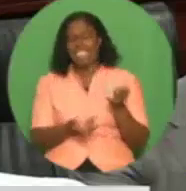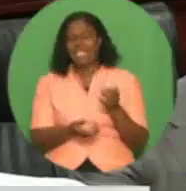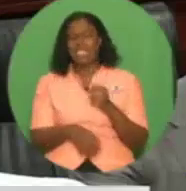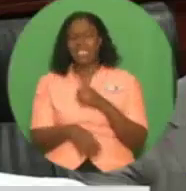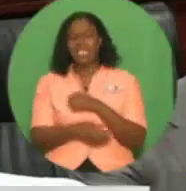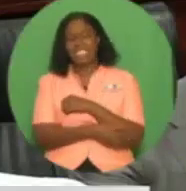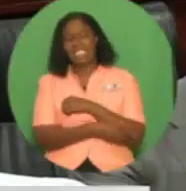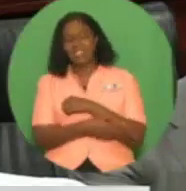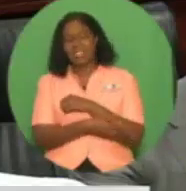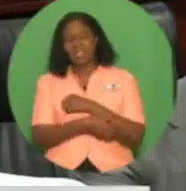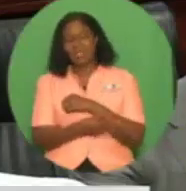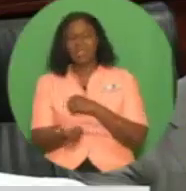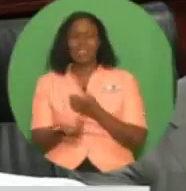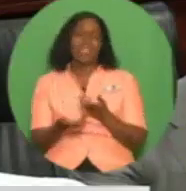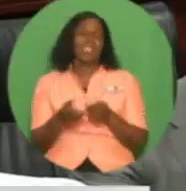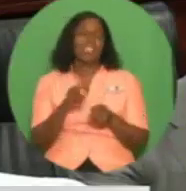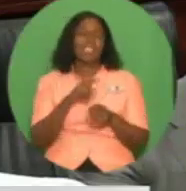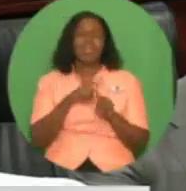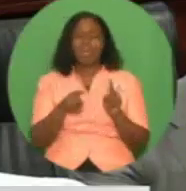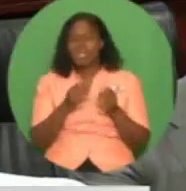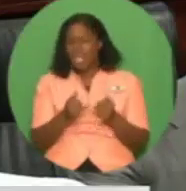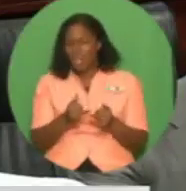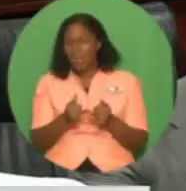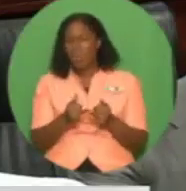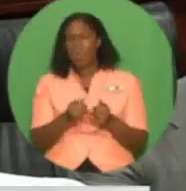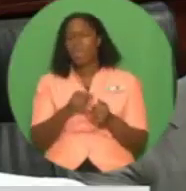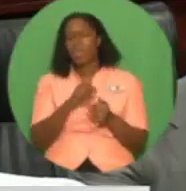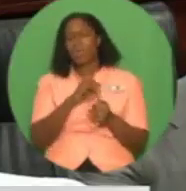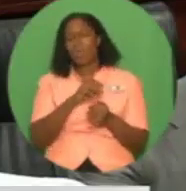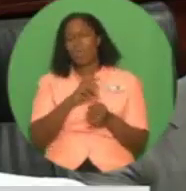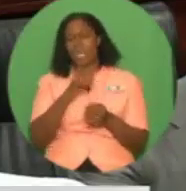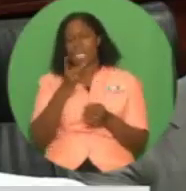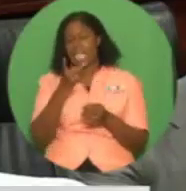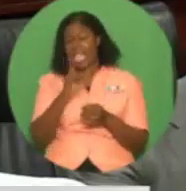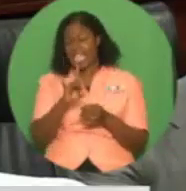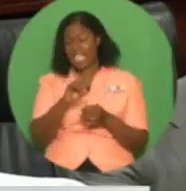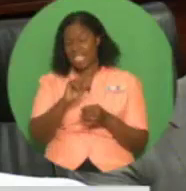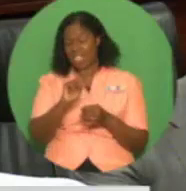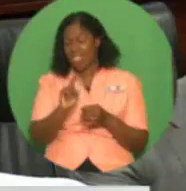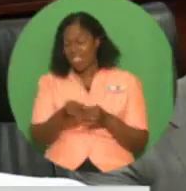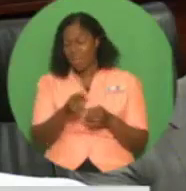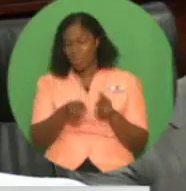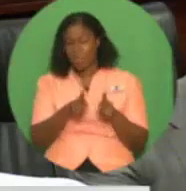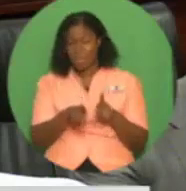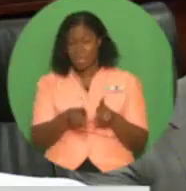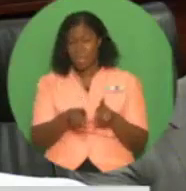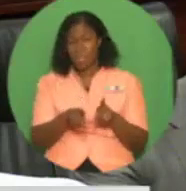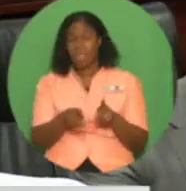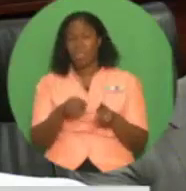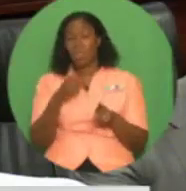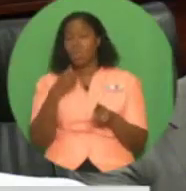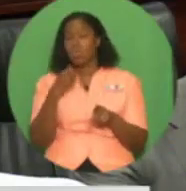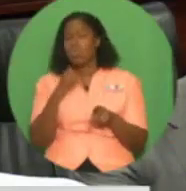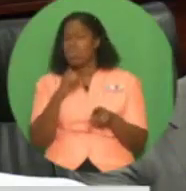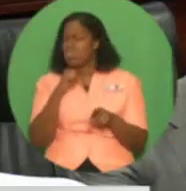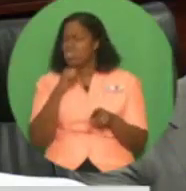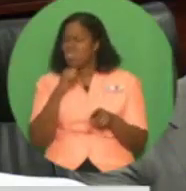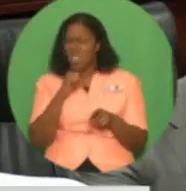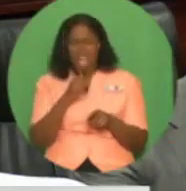and advertising, were able to remove 18,000 ineligible individuals from the program,